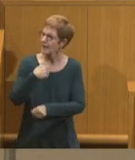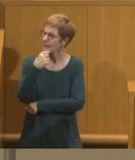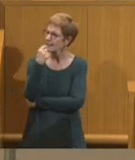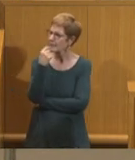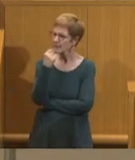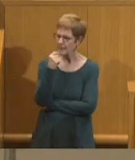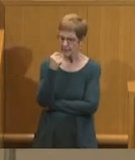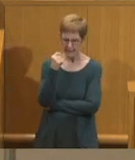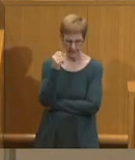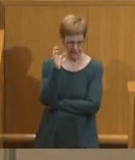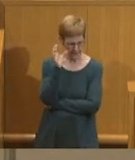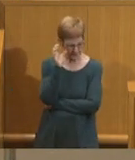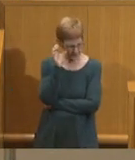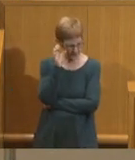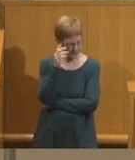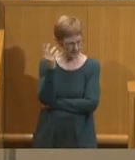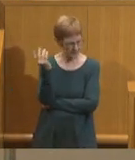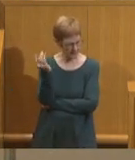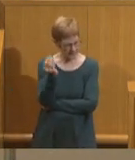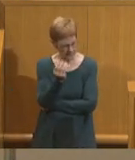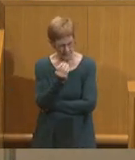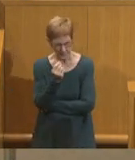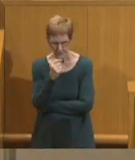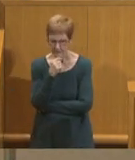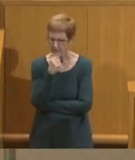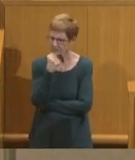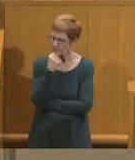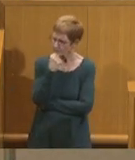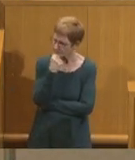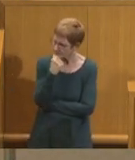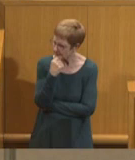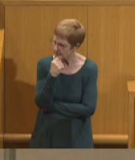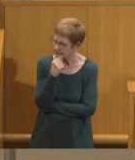I thought about this.